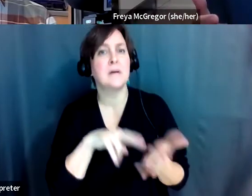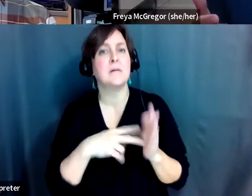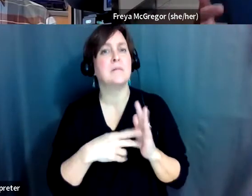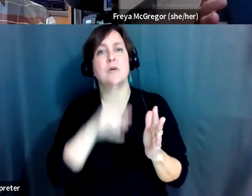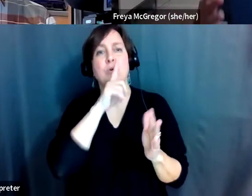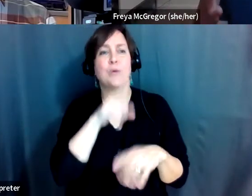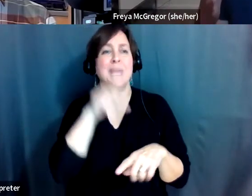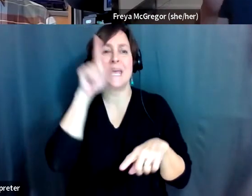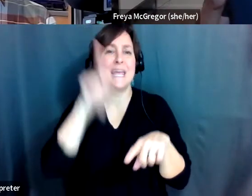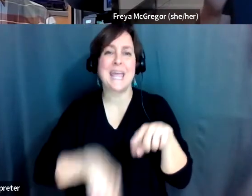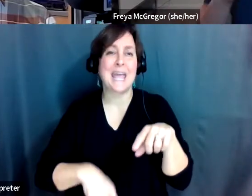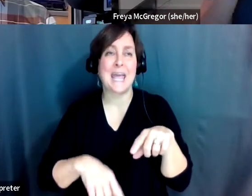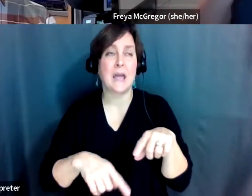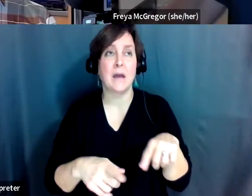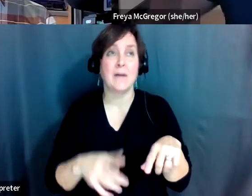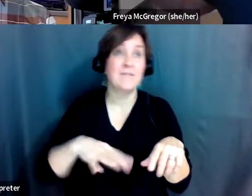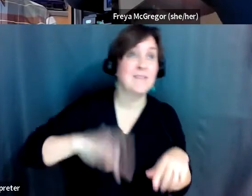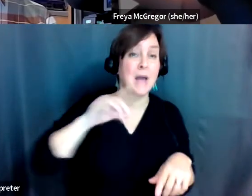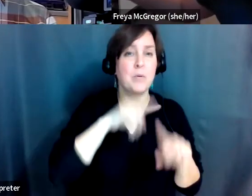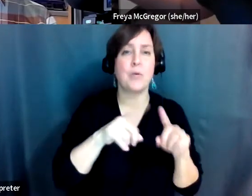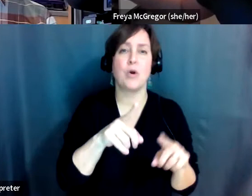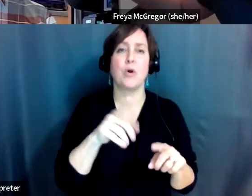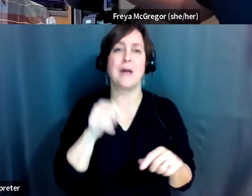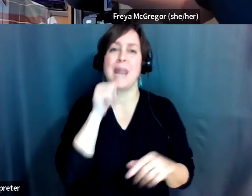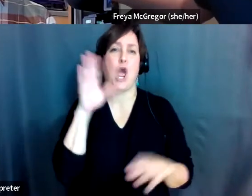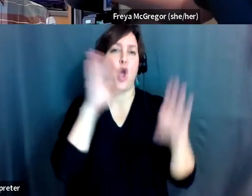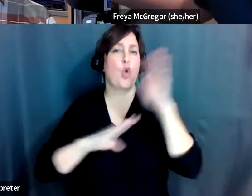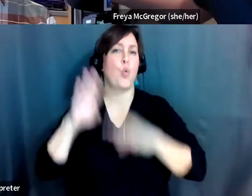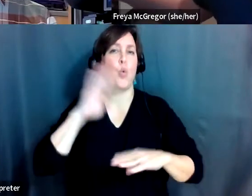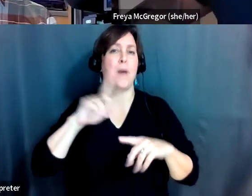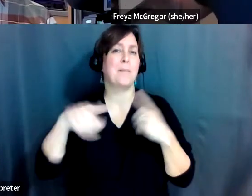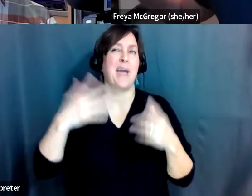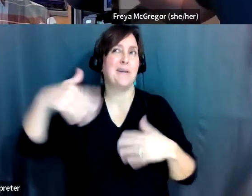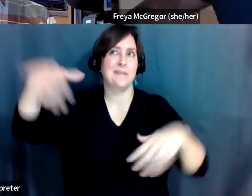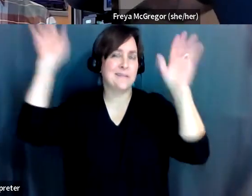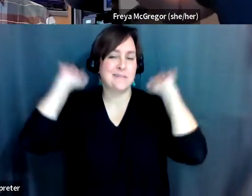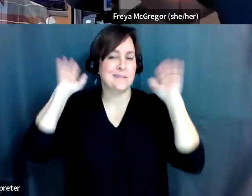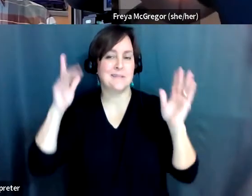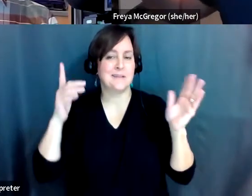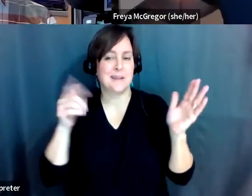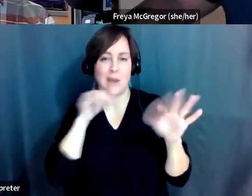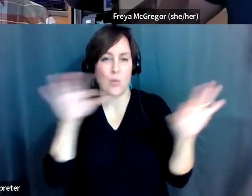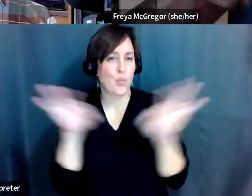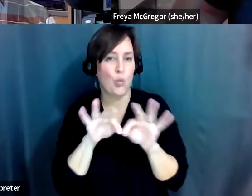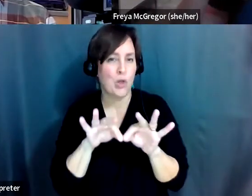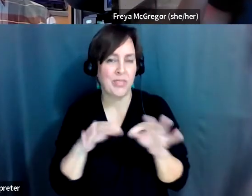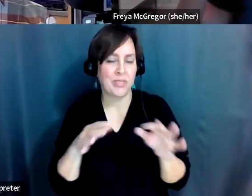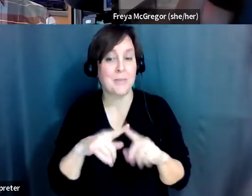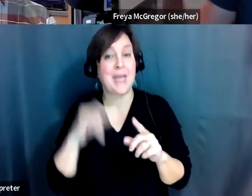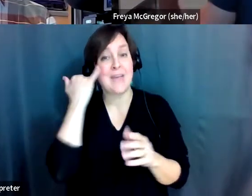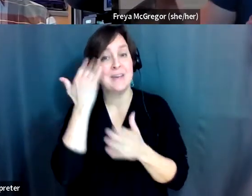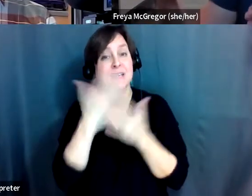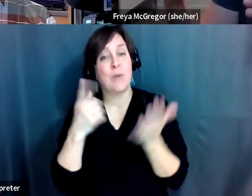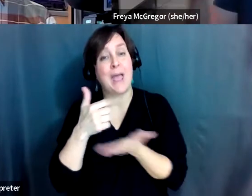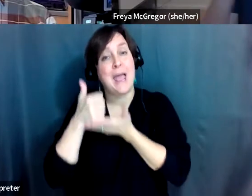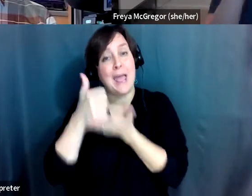to a bird, it's that you are actively not going to worry about half the birds. Exactly. Exactly. It's just not worth the hassle. But if someone can